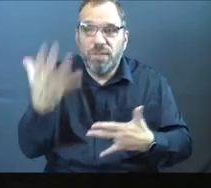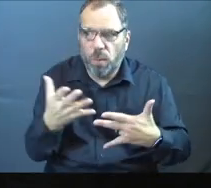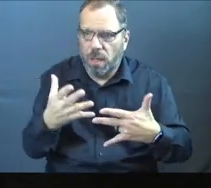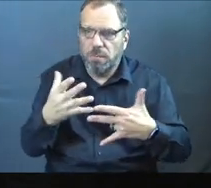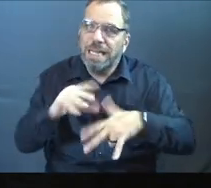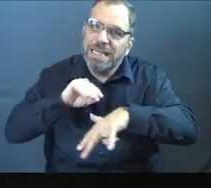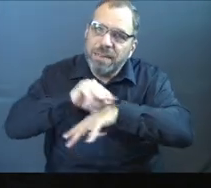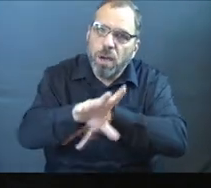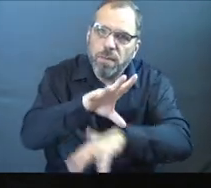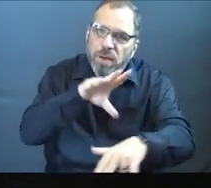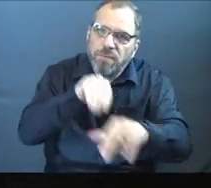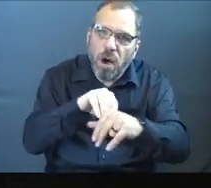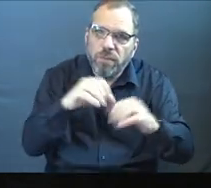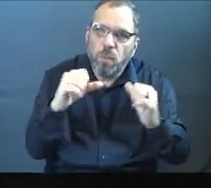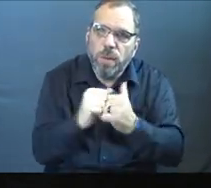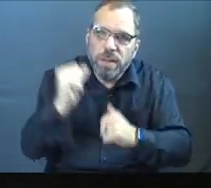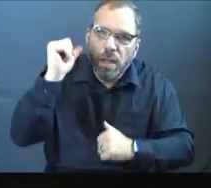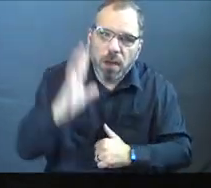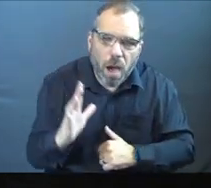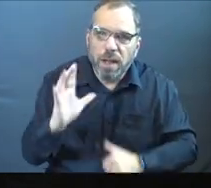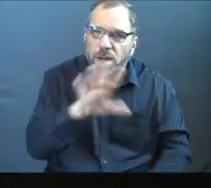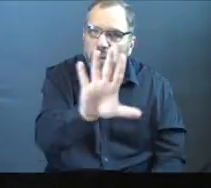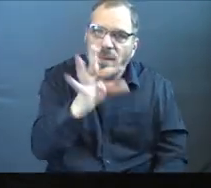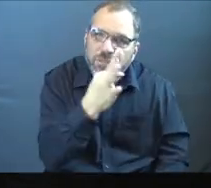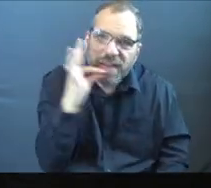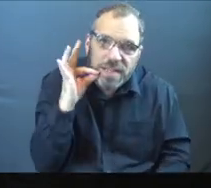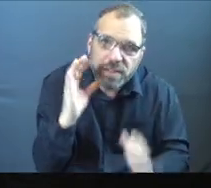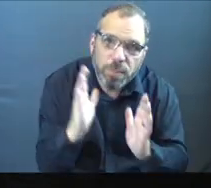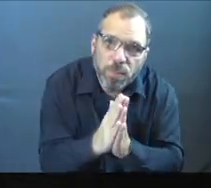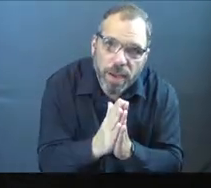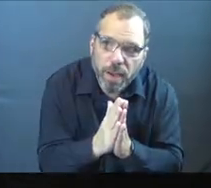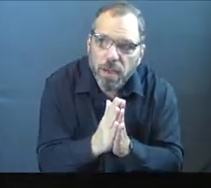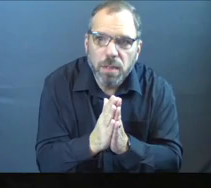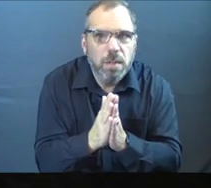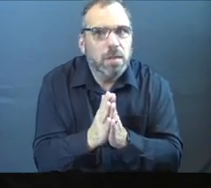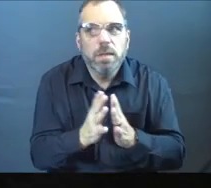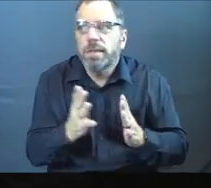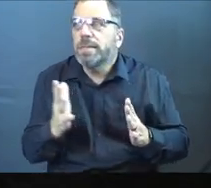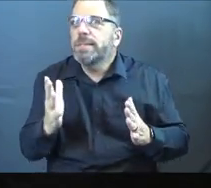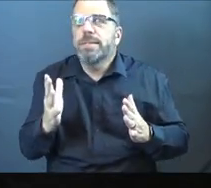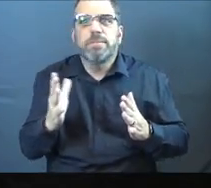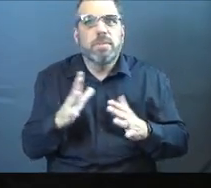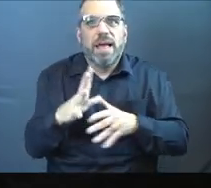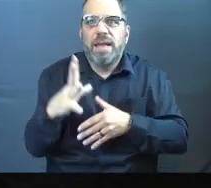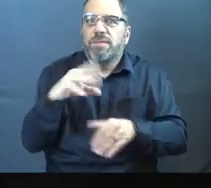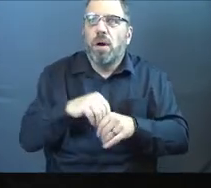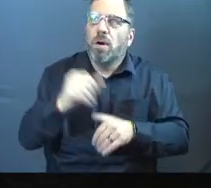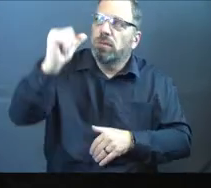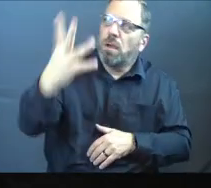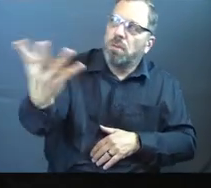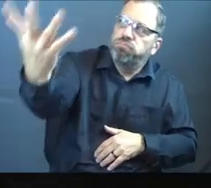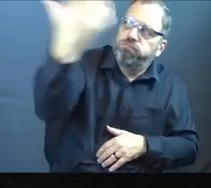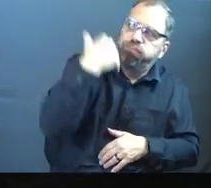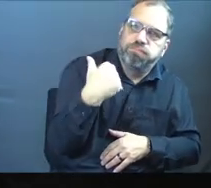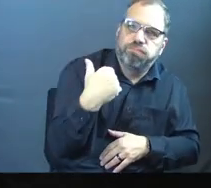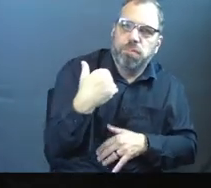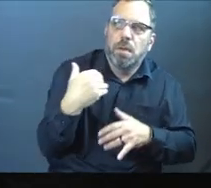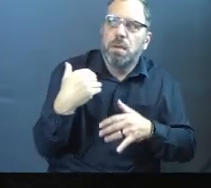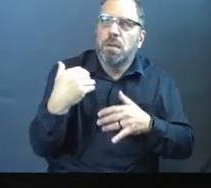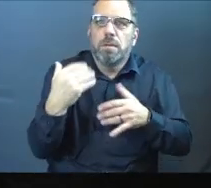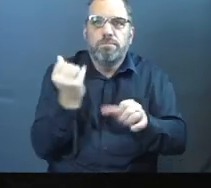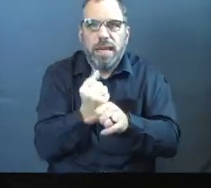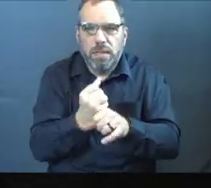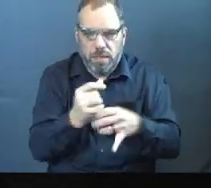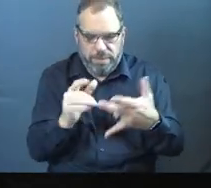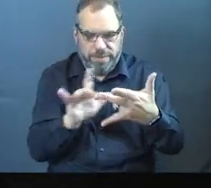impact and the involvement of God in our fasting and in our prayer time, we've got to involve God. When we make space, we're